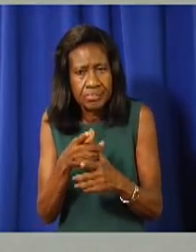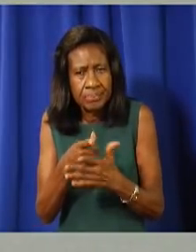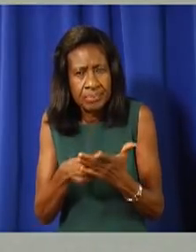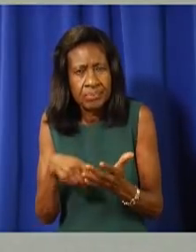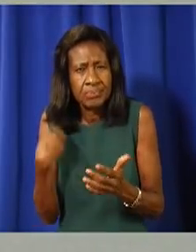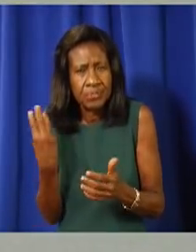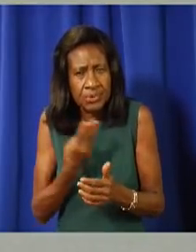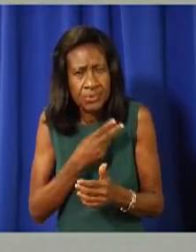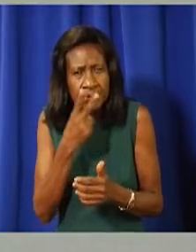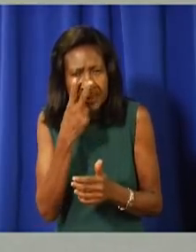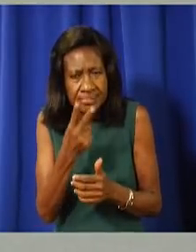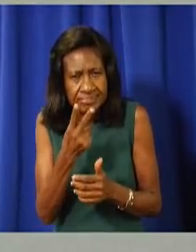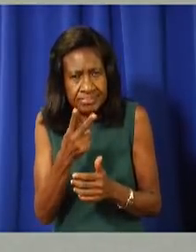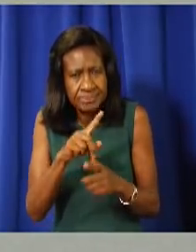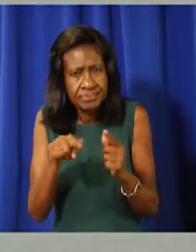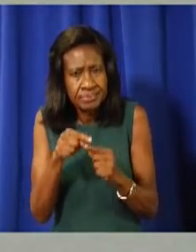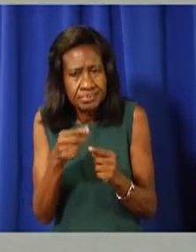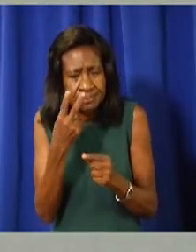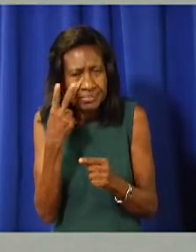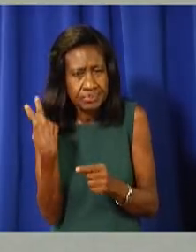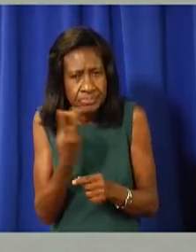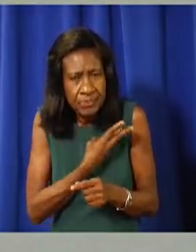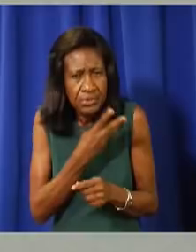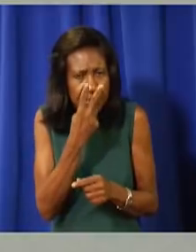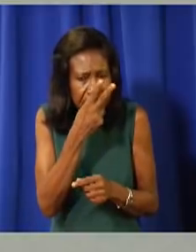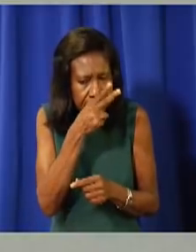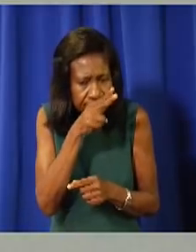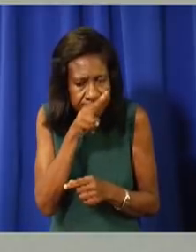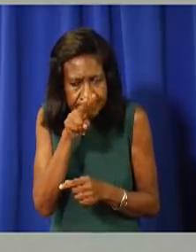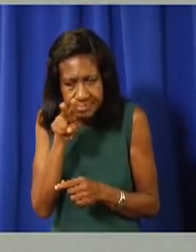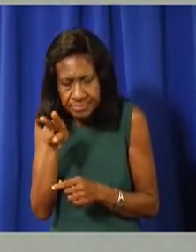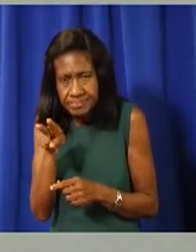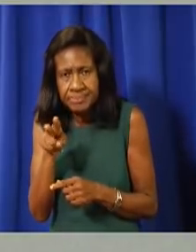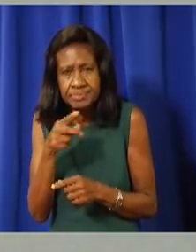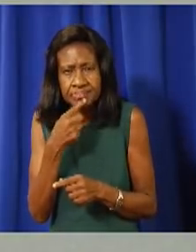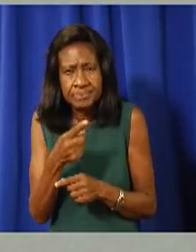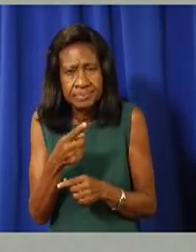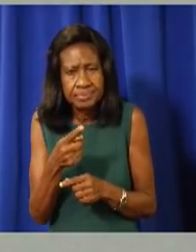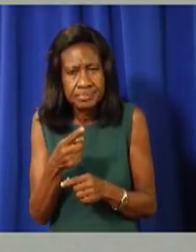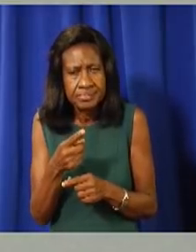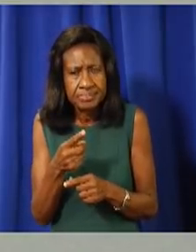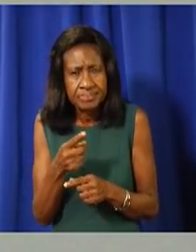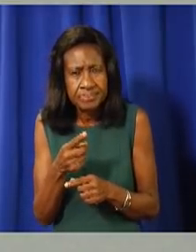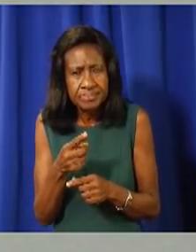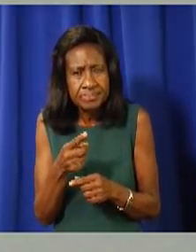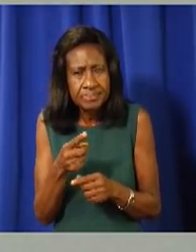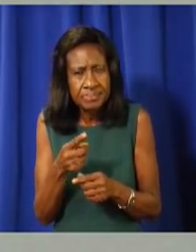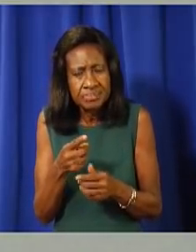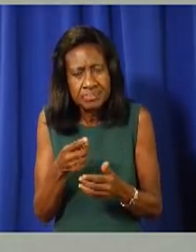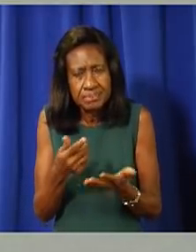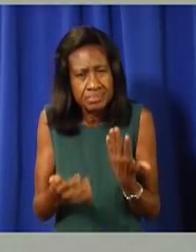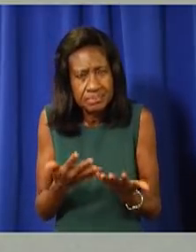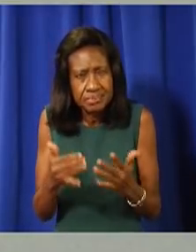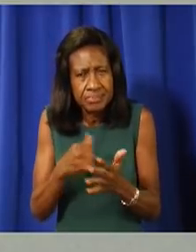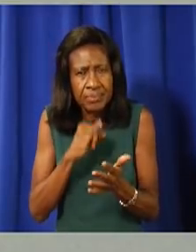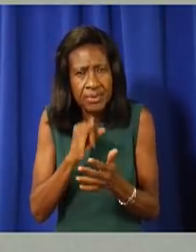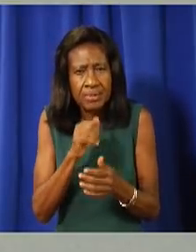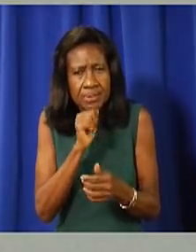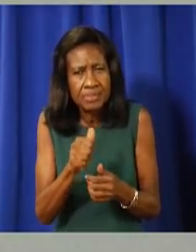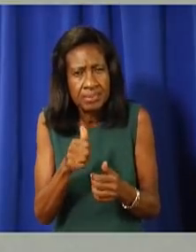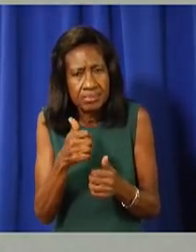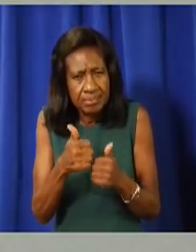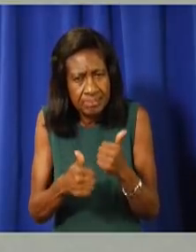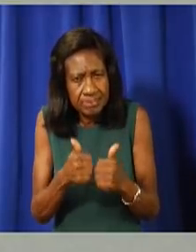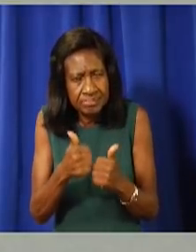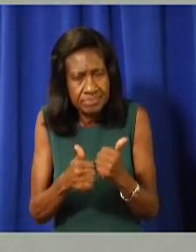but I don't, I don't really anticipate that, um, creating, uh, a significant problem at all, because we're